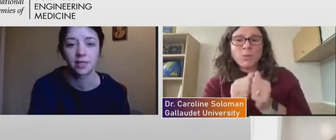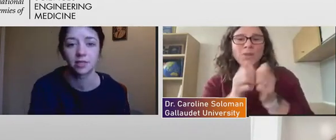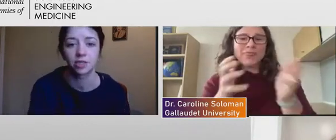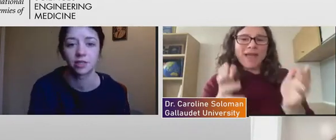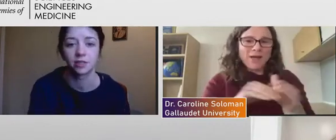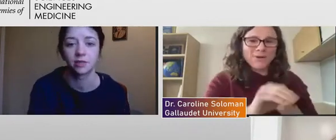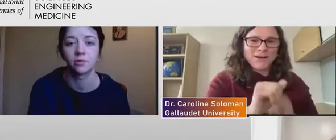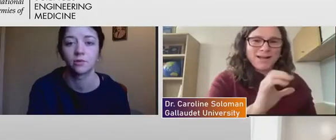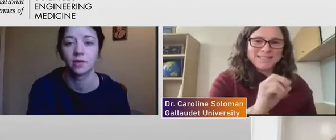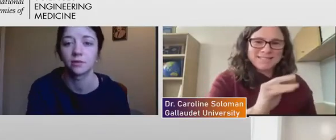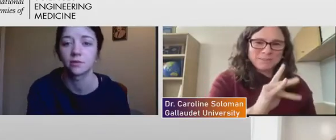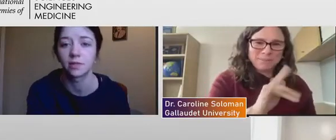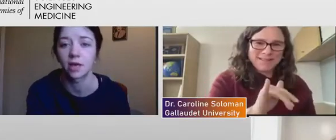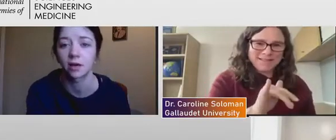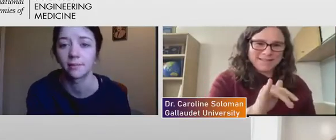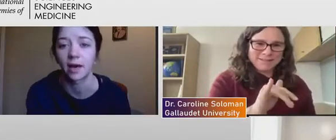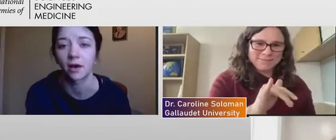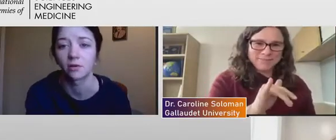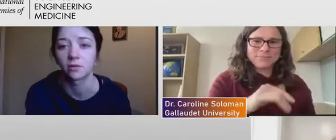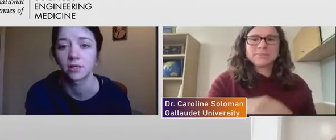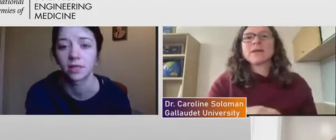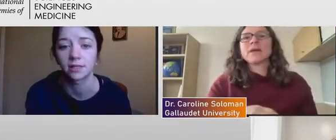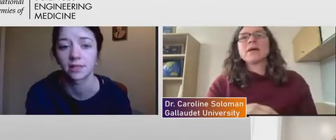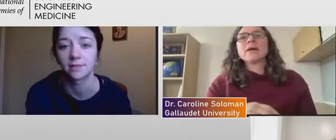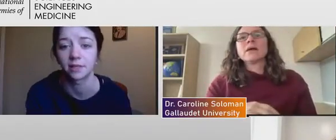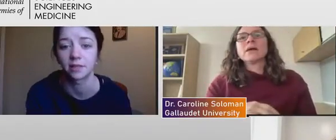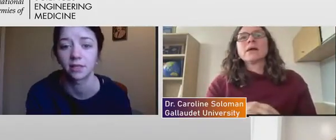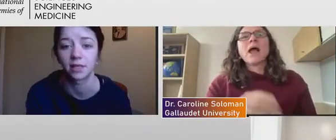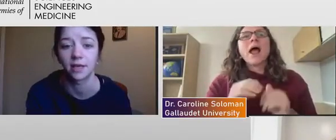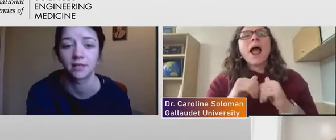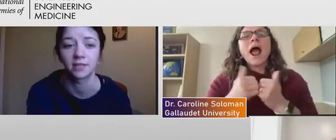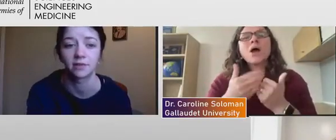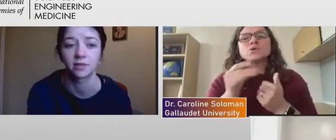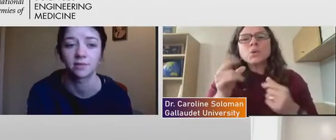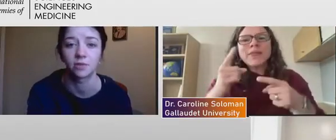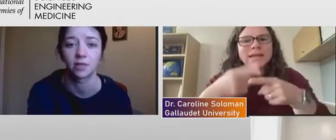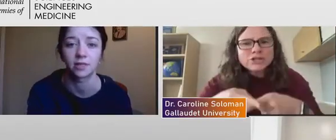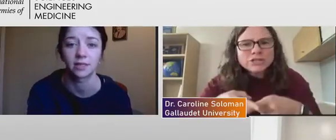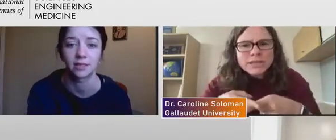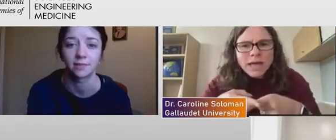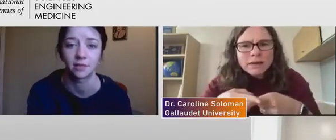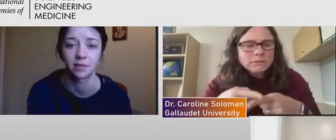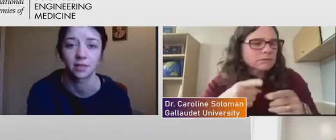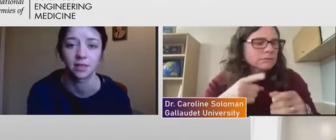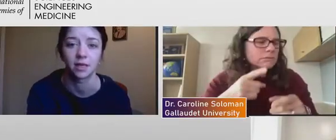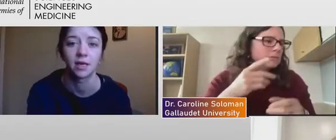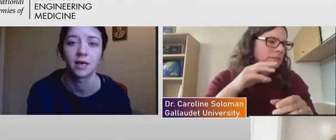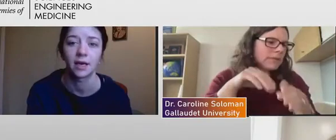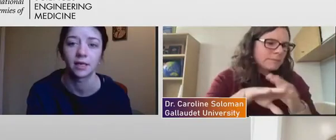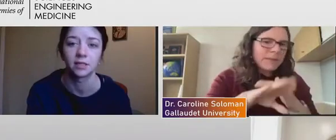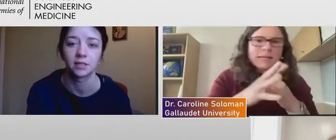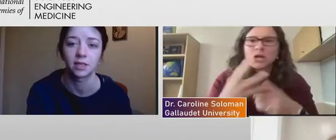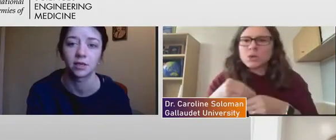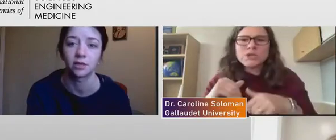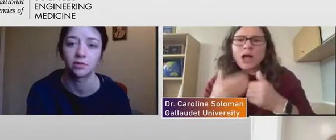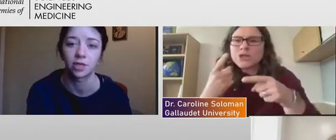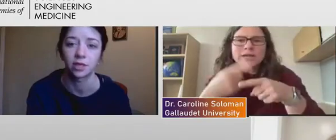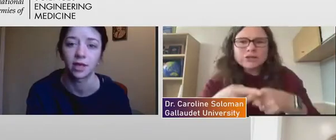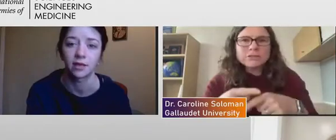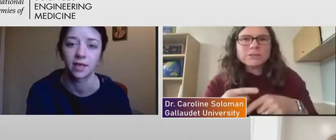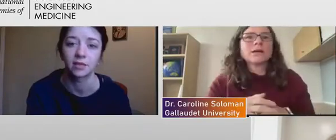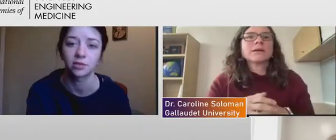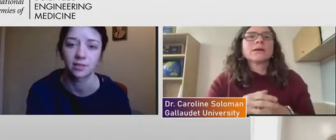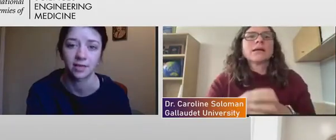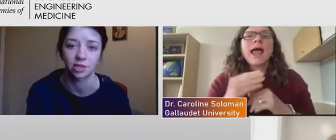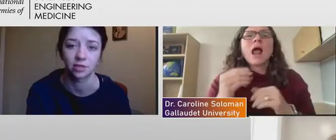presentation, Nils, we talk about accessibility and the difference between accessibility and inclusion